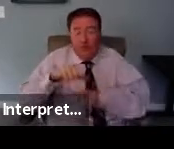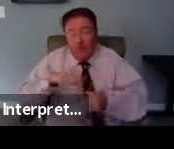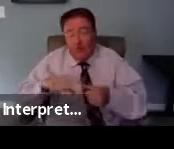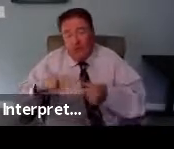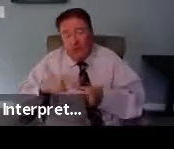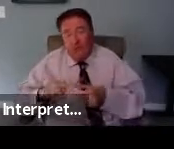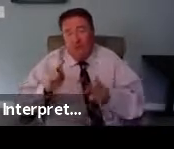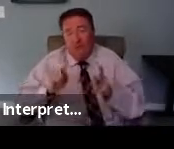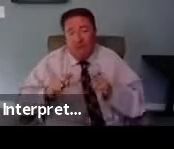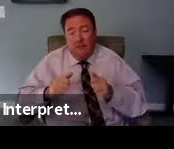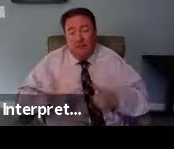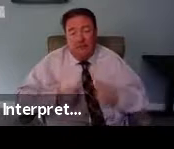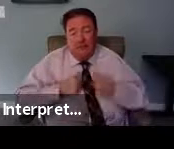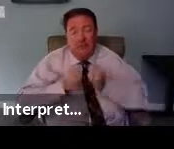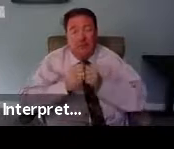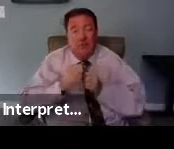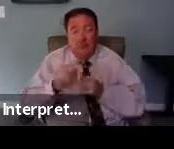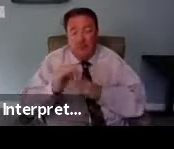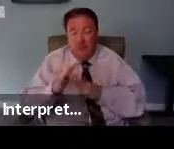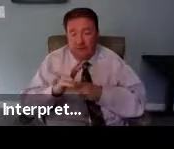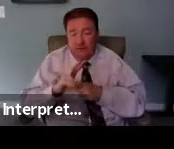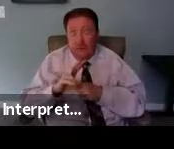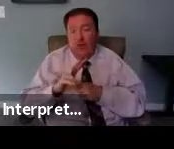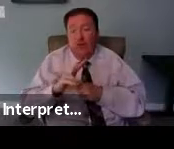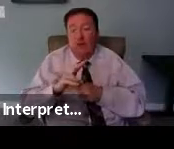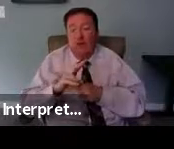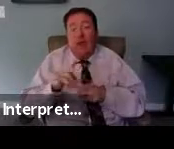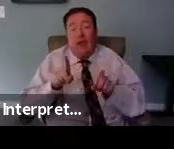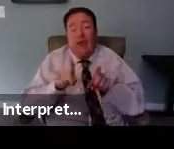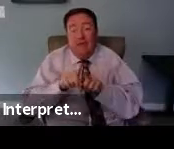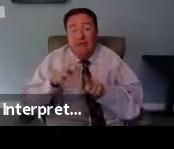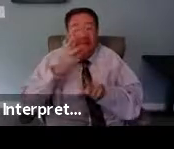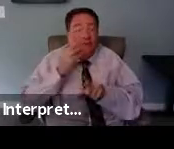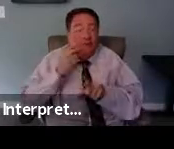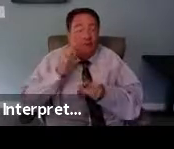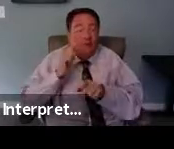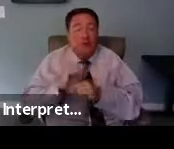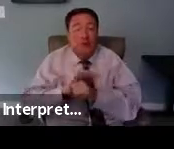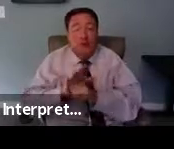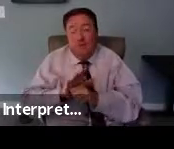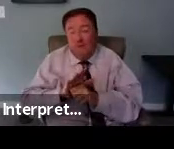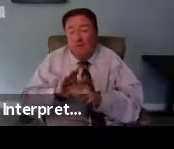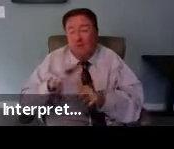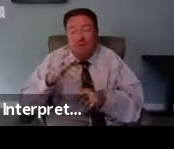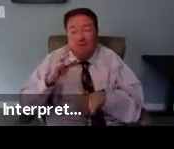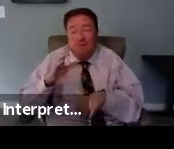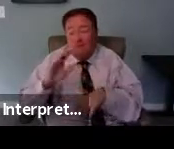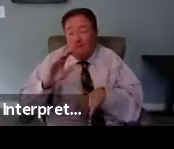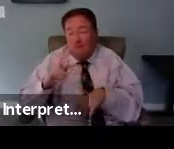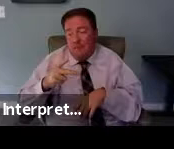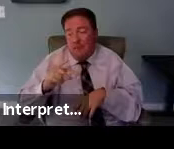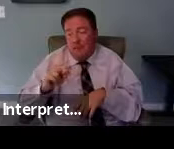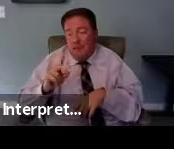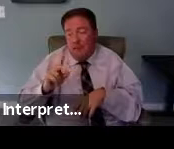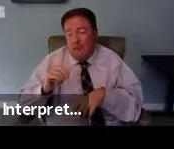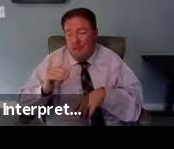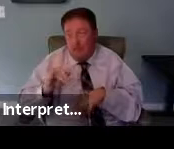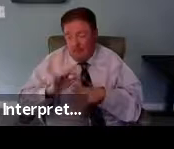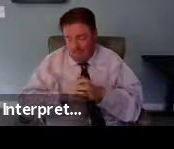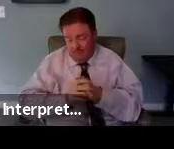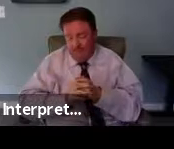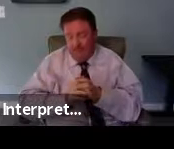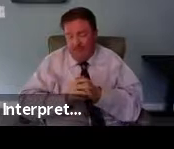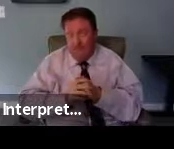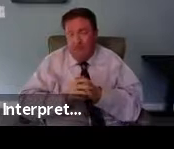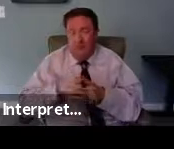long-term effects of the COVID-19 pandemic. To end the HIV epidemic in our nation, we